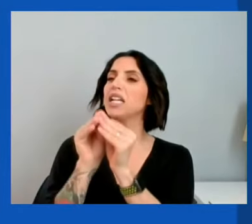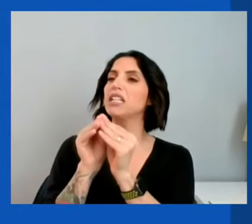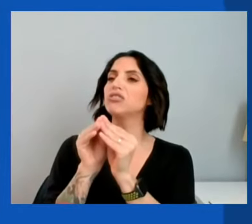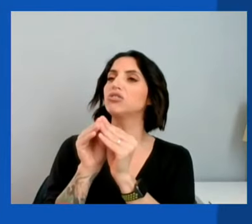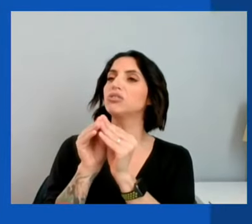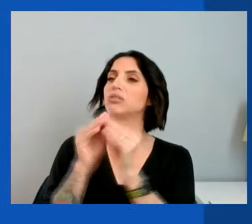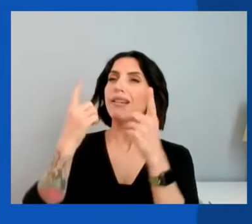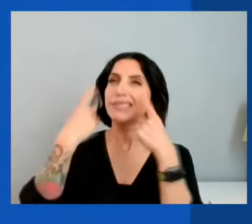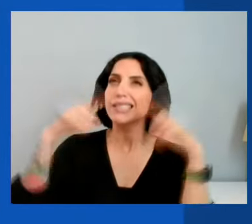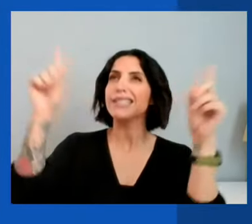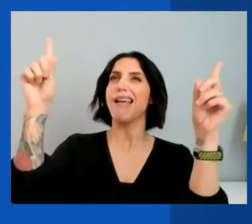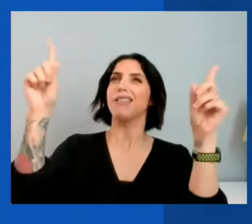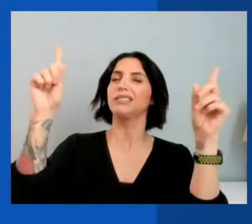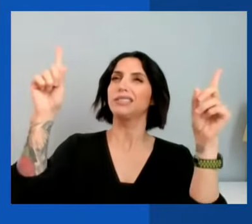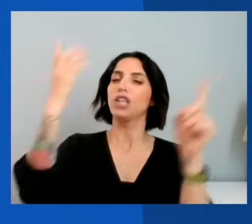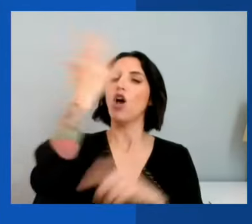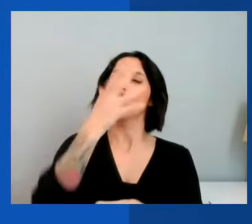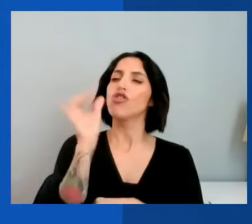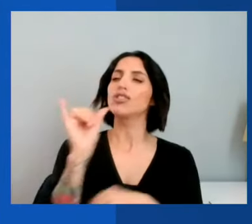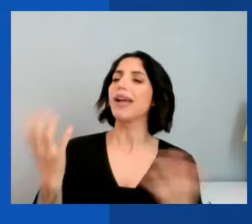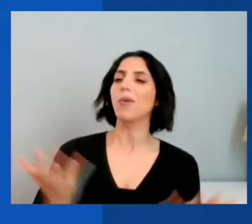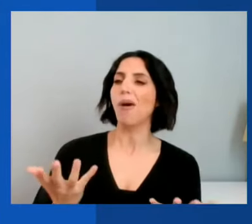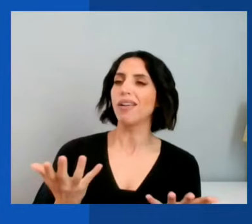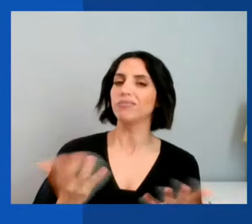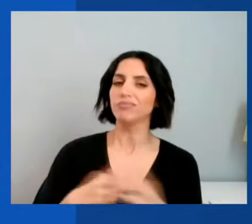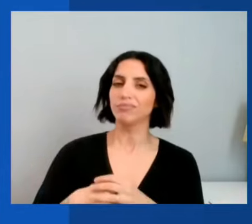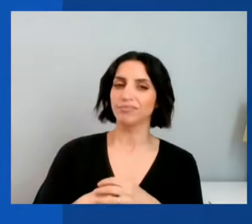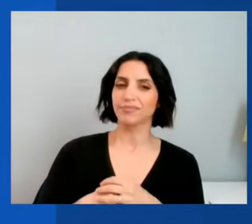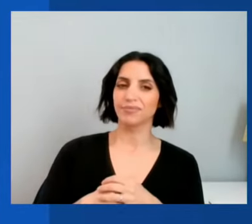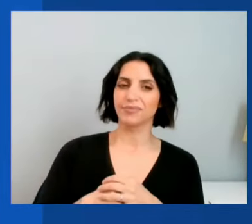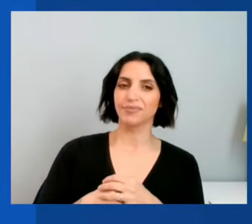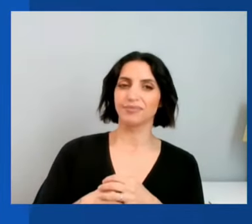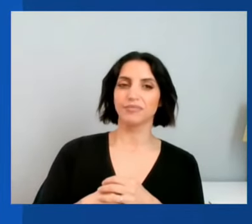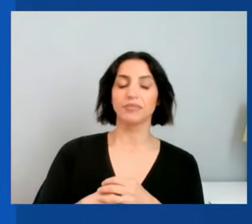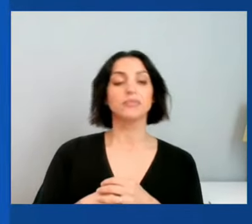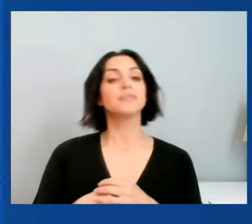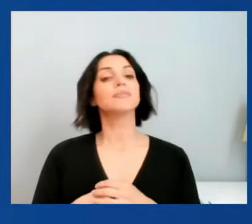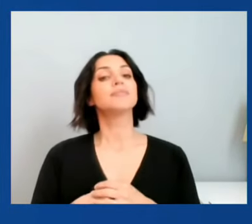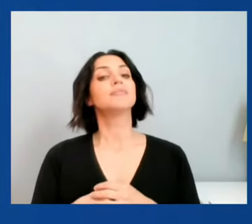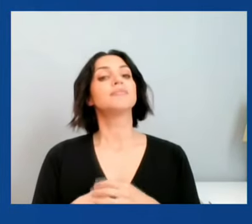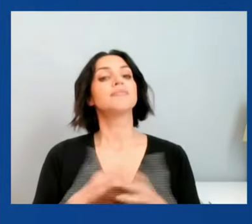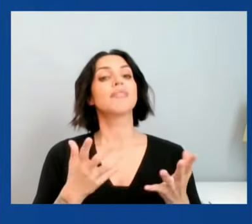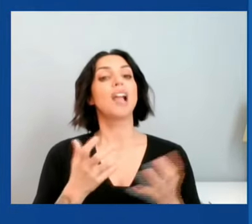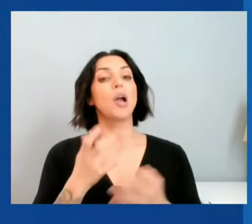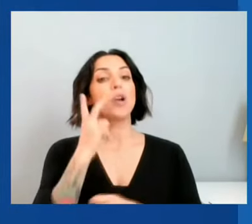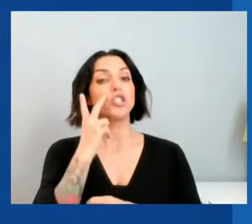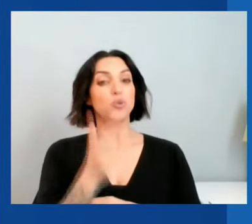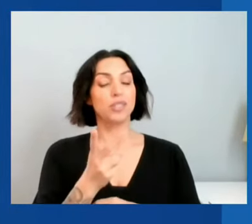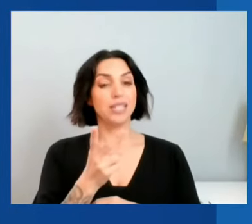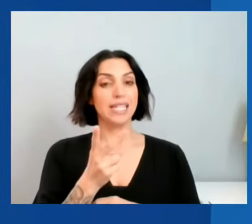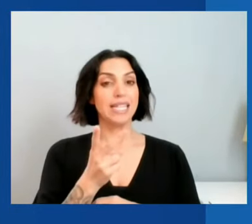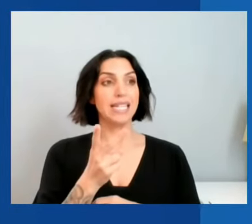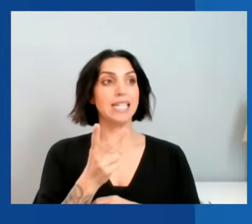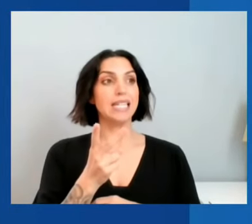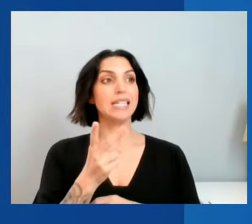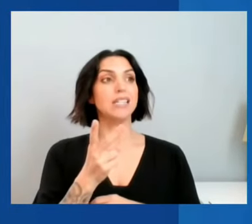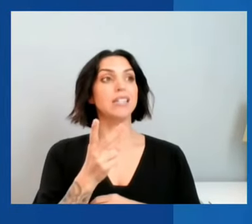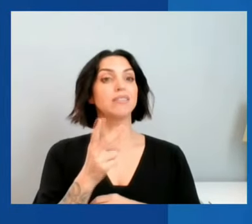What would you like to come out of those meetings and be able to say? Well, I would like to see countries